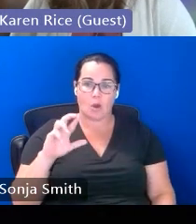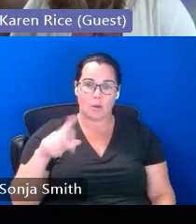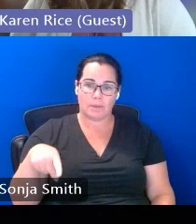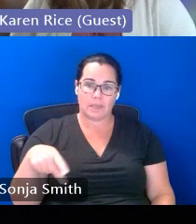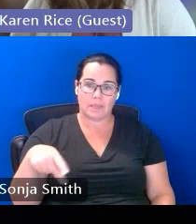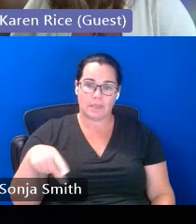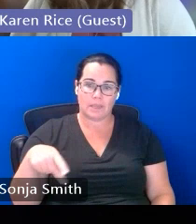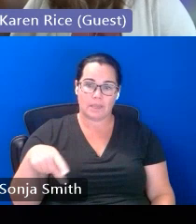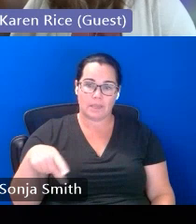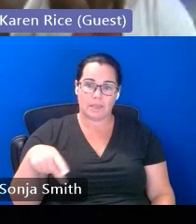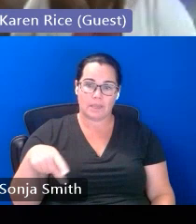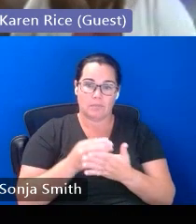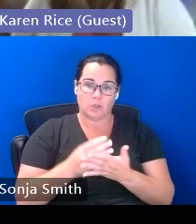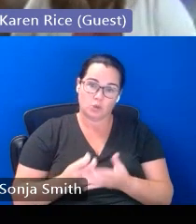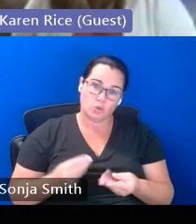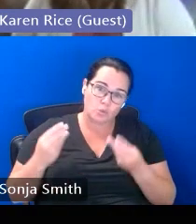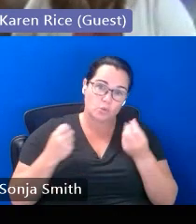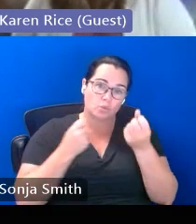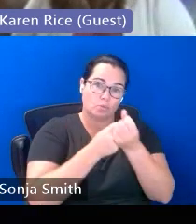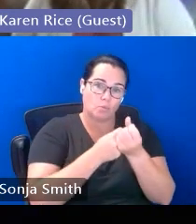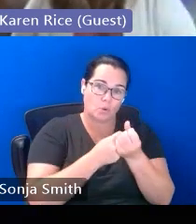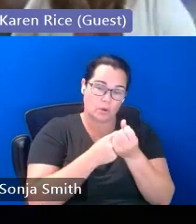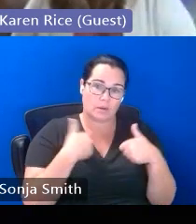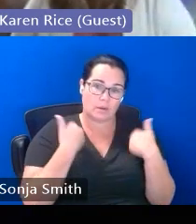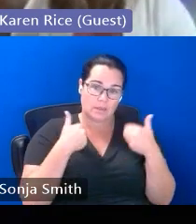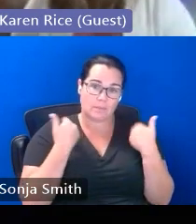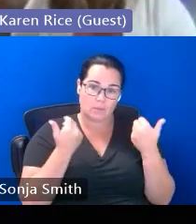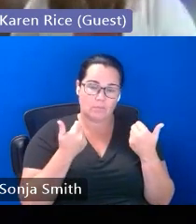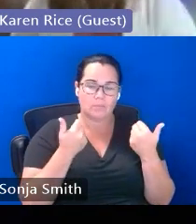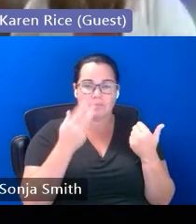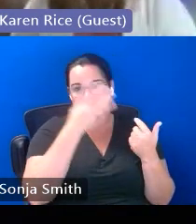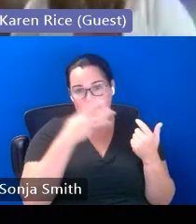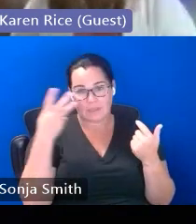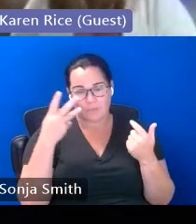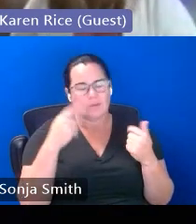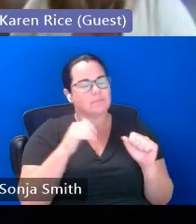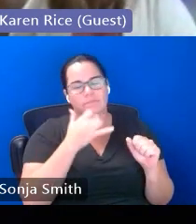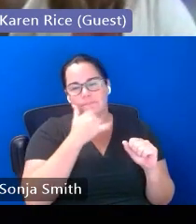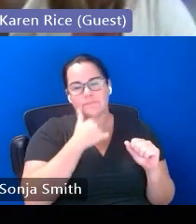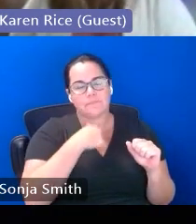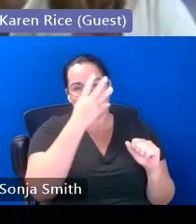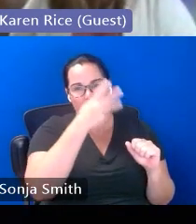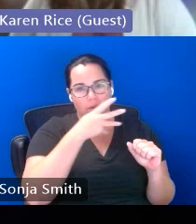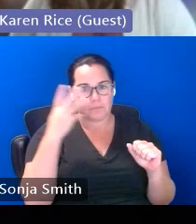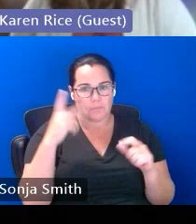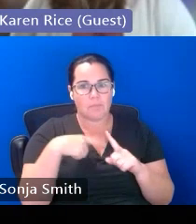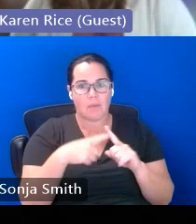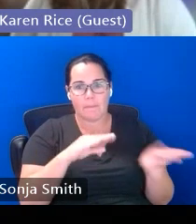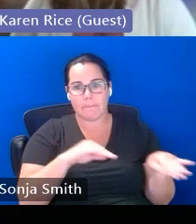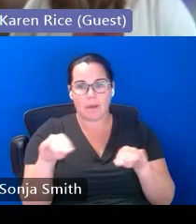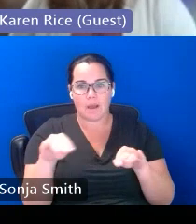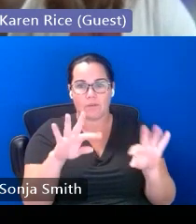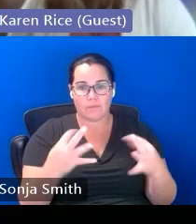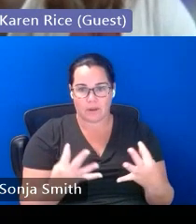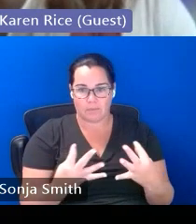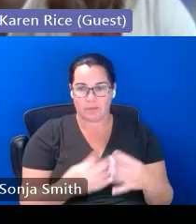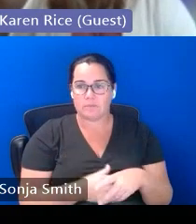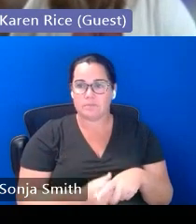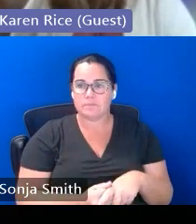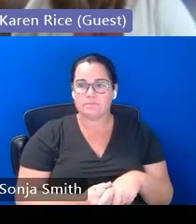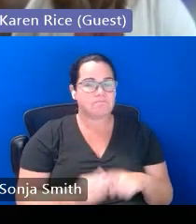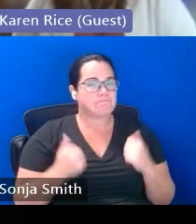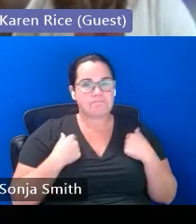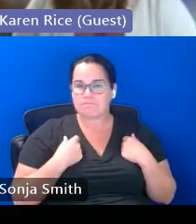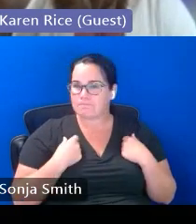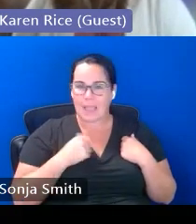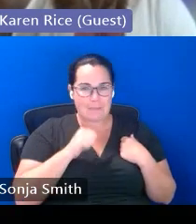immigrant um and migrant families um children and youth and i'm going to not talk about these